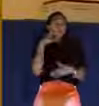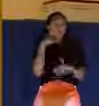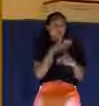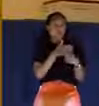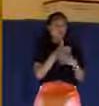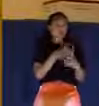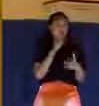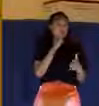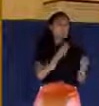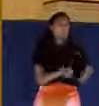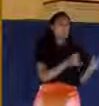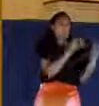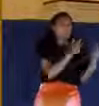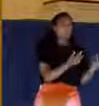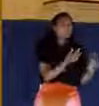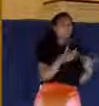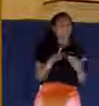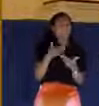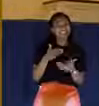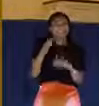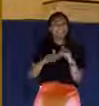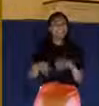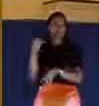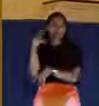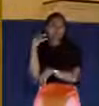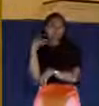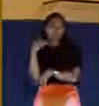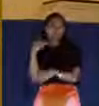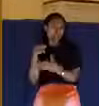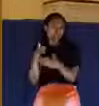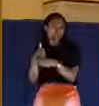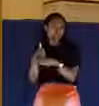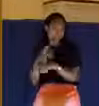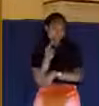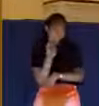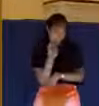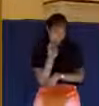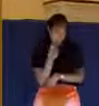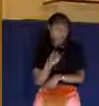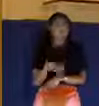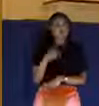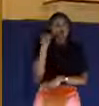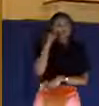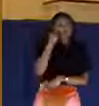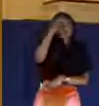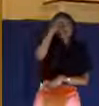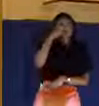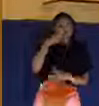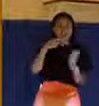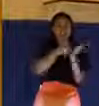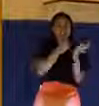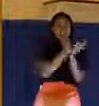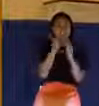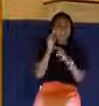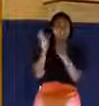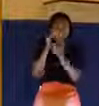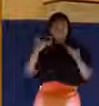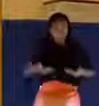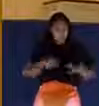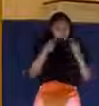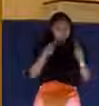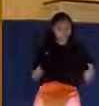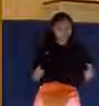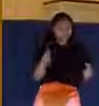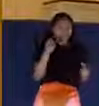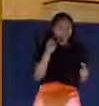green wood. What was Jesus saying? In other words, if the Roman government will do this to someone who's innocent, what's he going to do to those that are guilty?